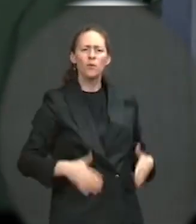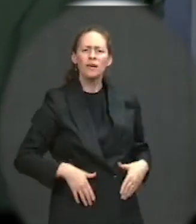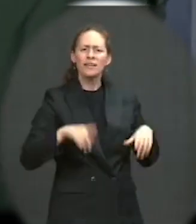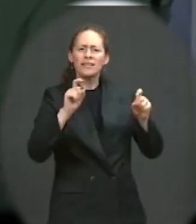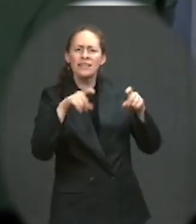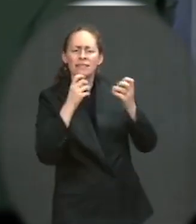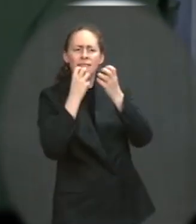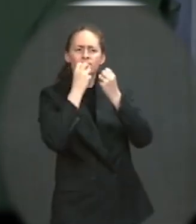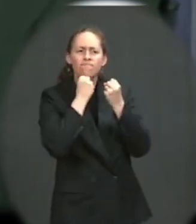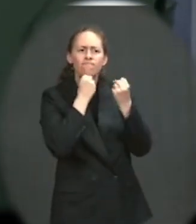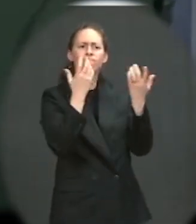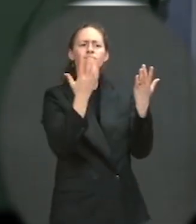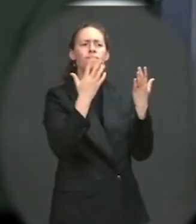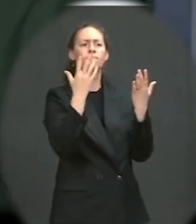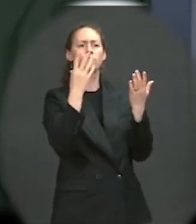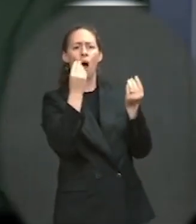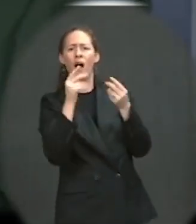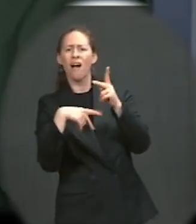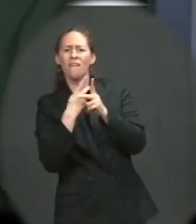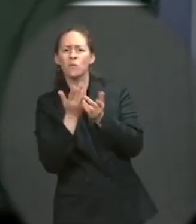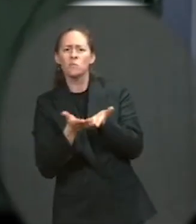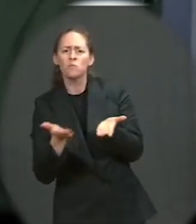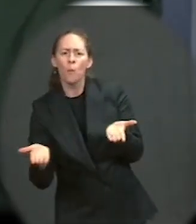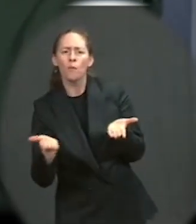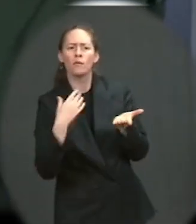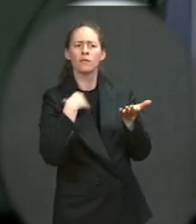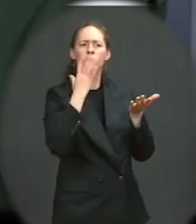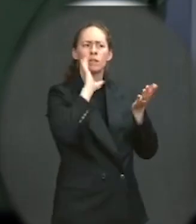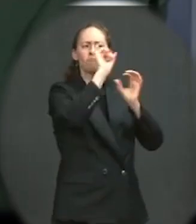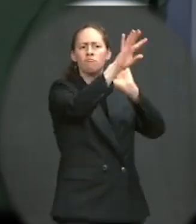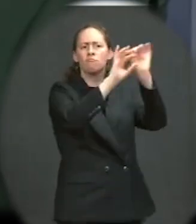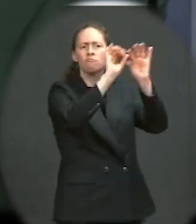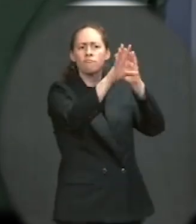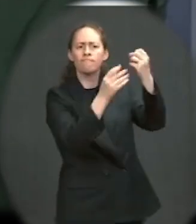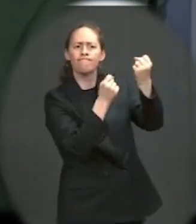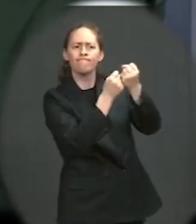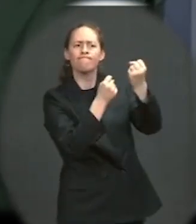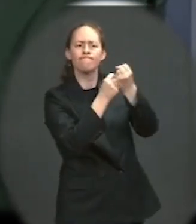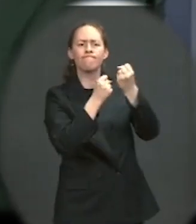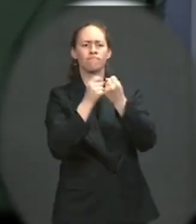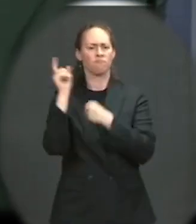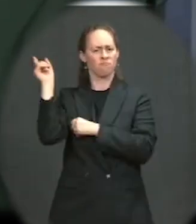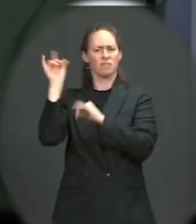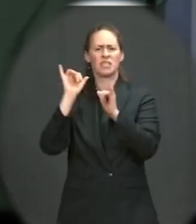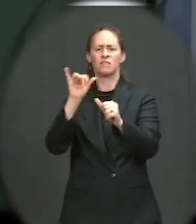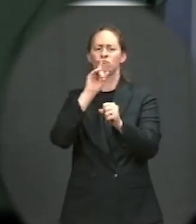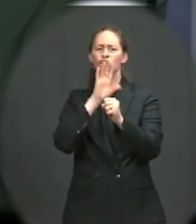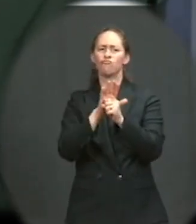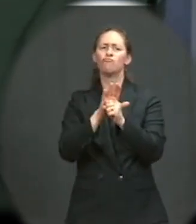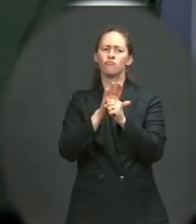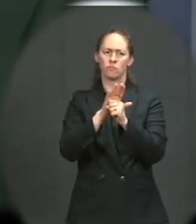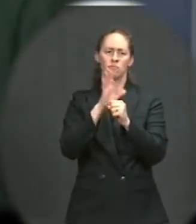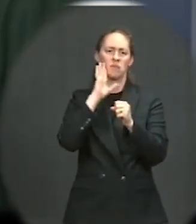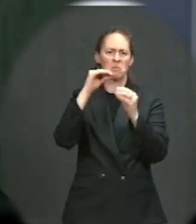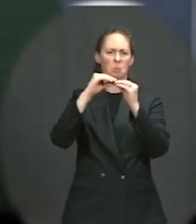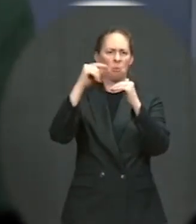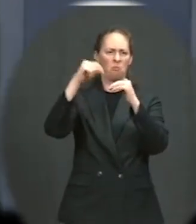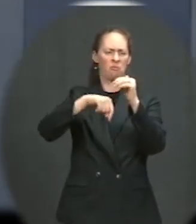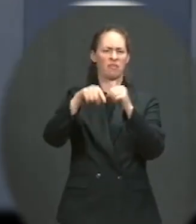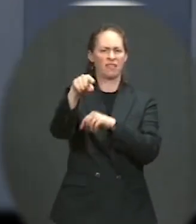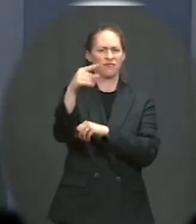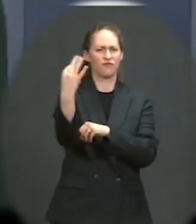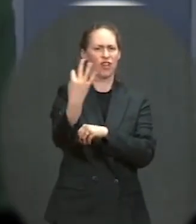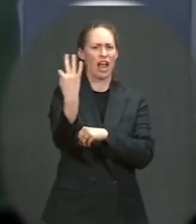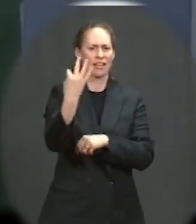work that he committed to when he made this announcement, and I'm sure they'll discuss this during their meeting on Friday. Go ahead.